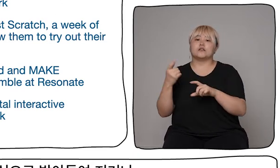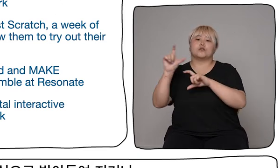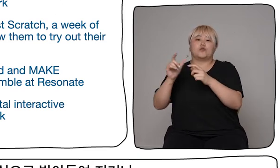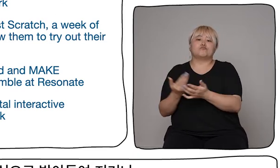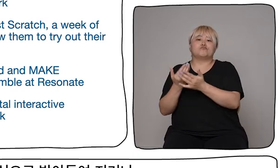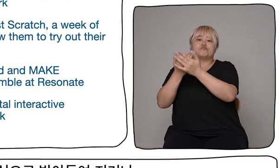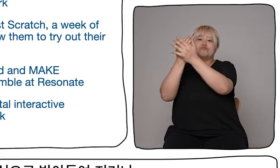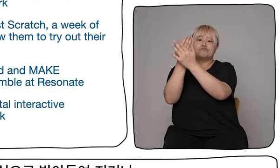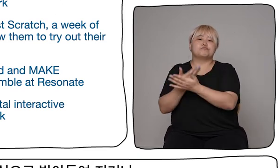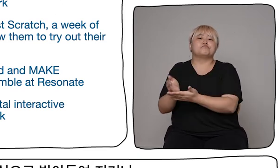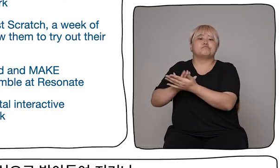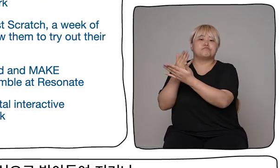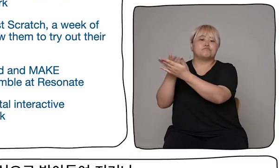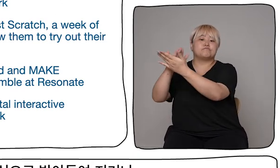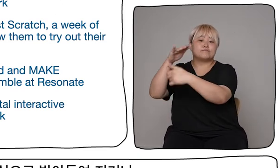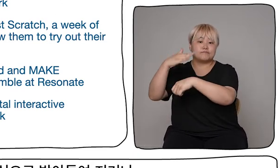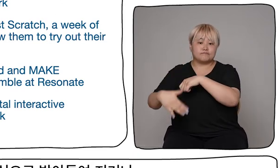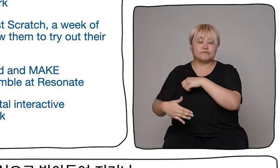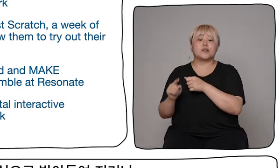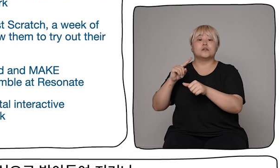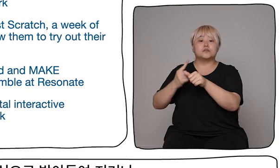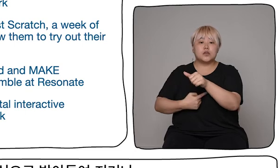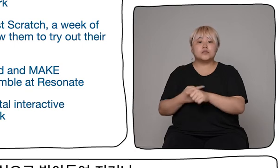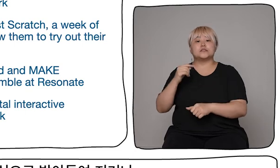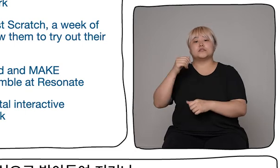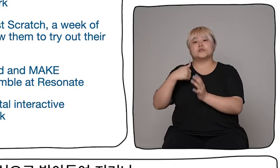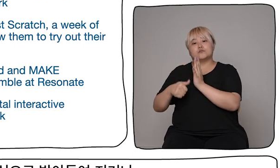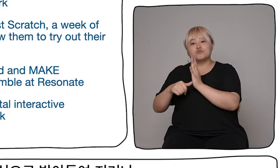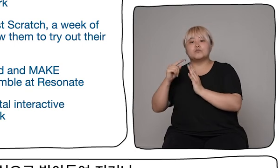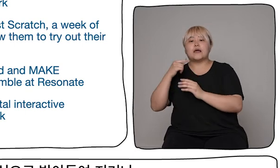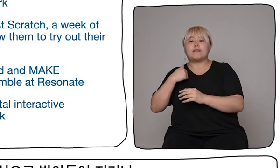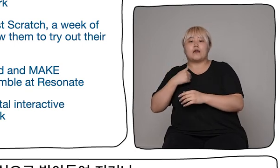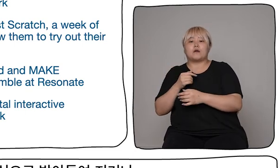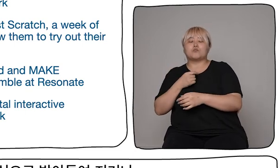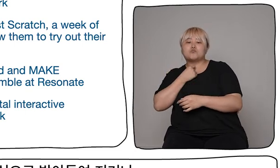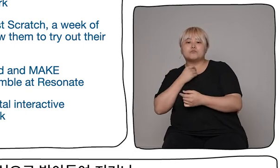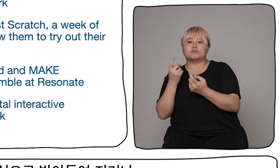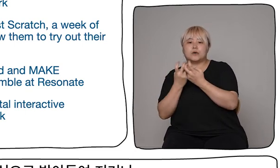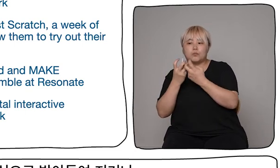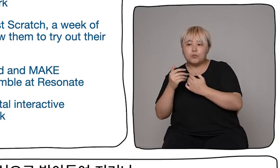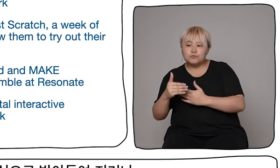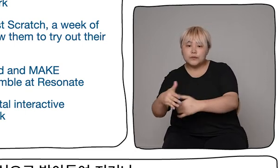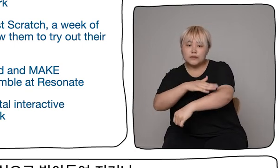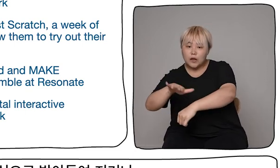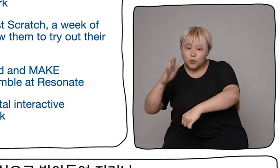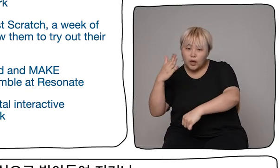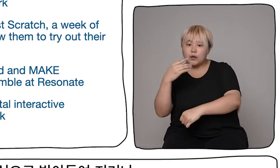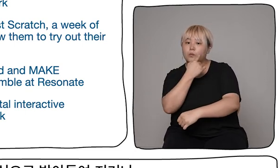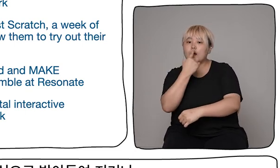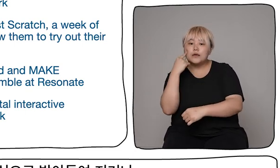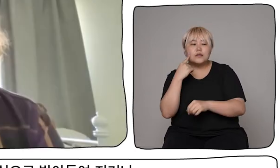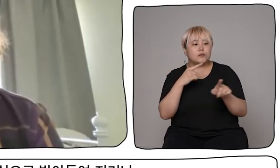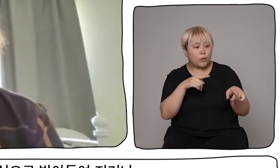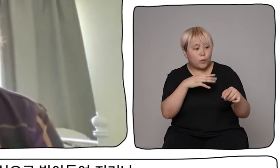and affecting or being received by audiences in the way that they, as an artist, intend it to be.